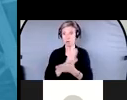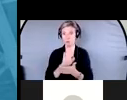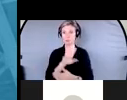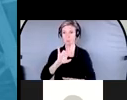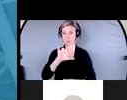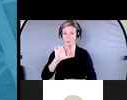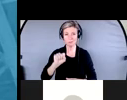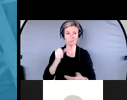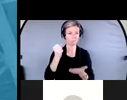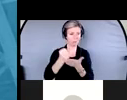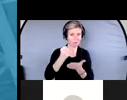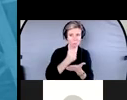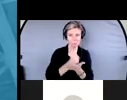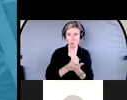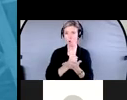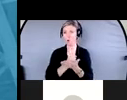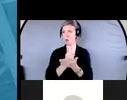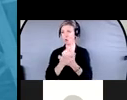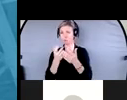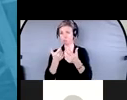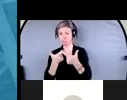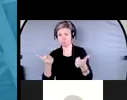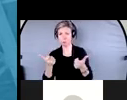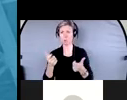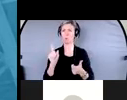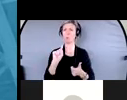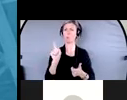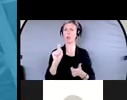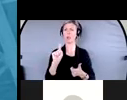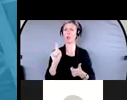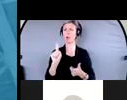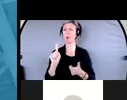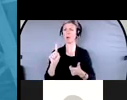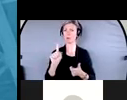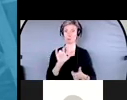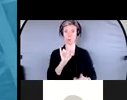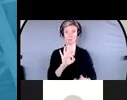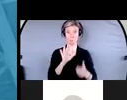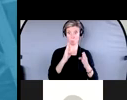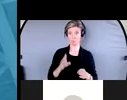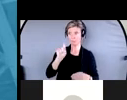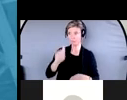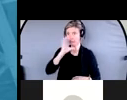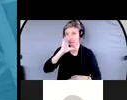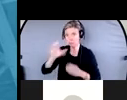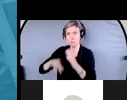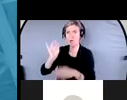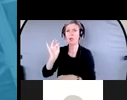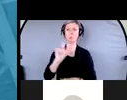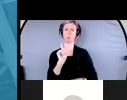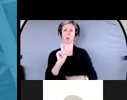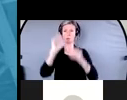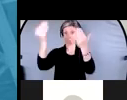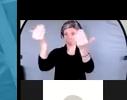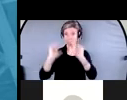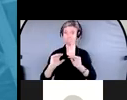they located, important numbers. But on this form, you would also include important things like, who are those professionals you deal